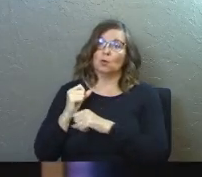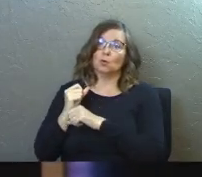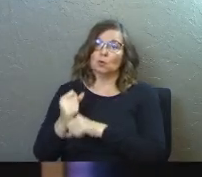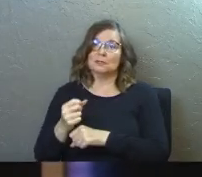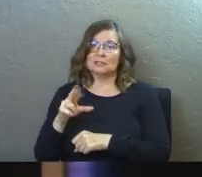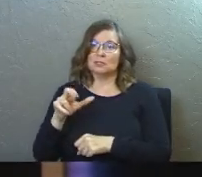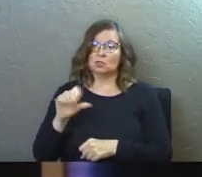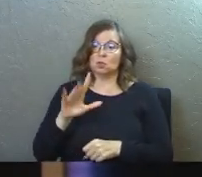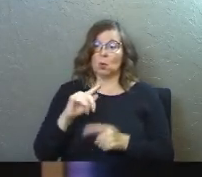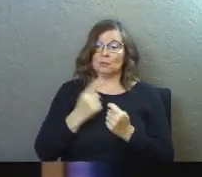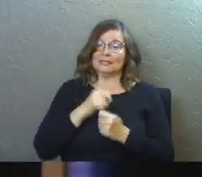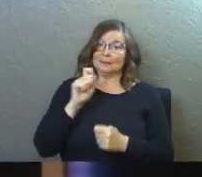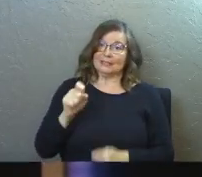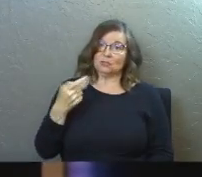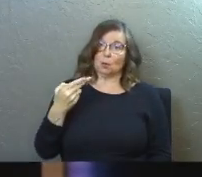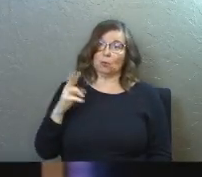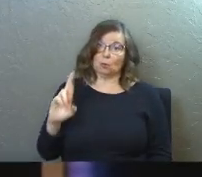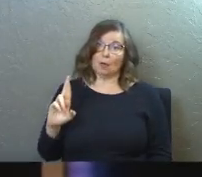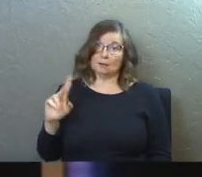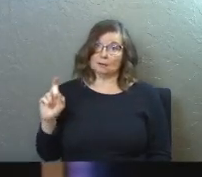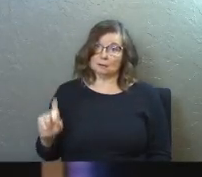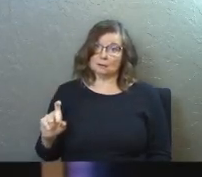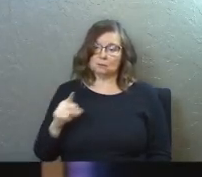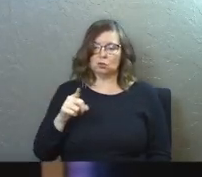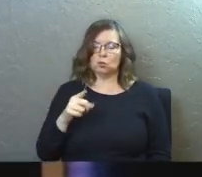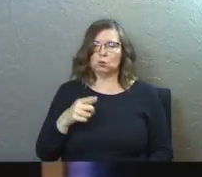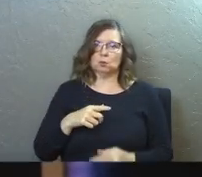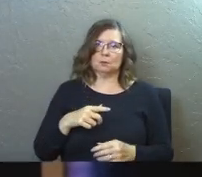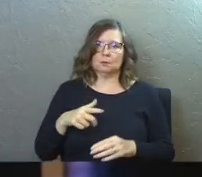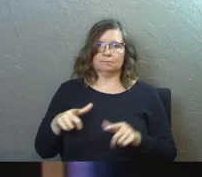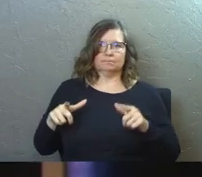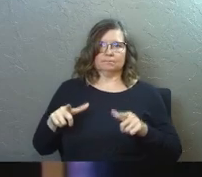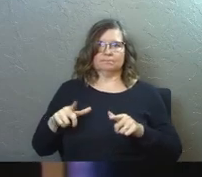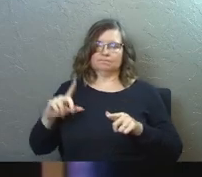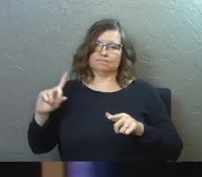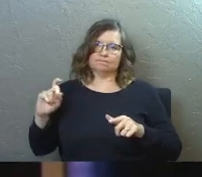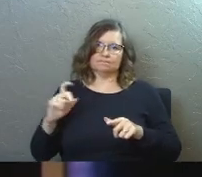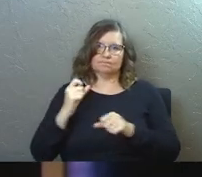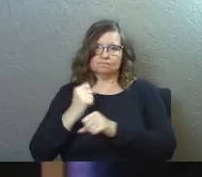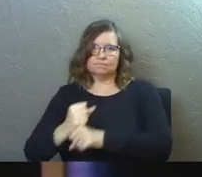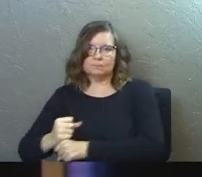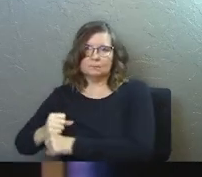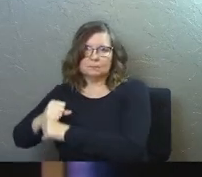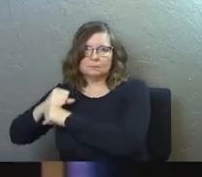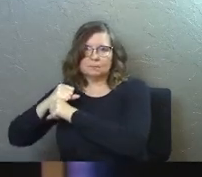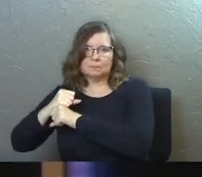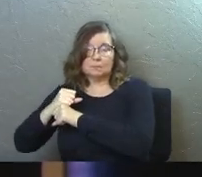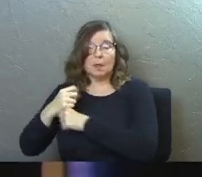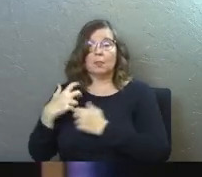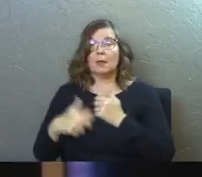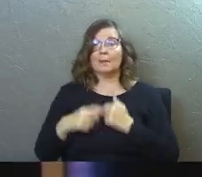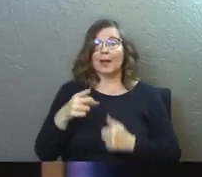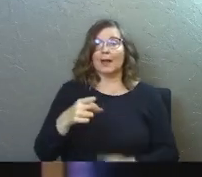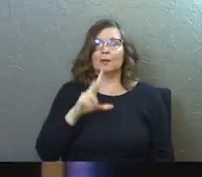Your team needs a home run. You step up to the plate. The problem is you're about three years old.